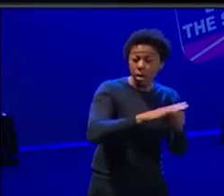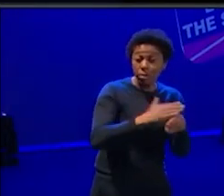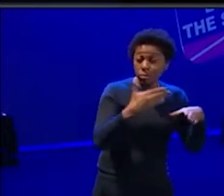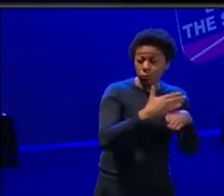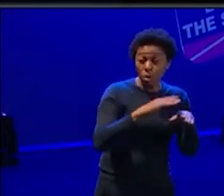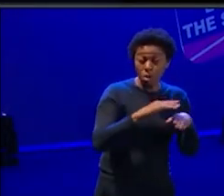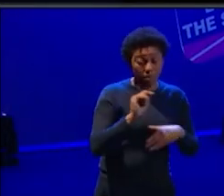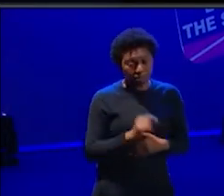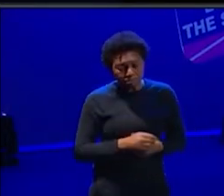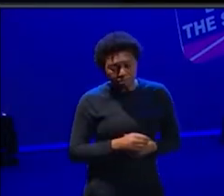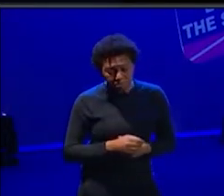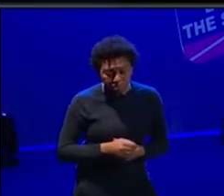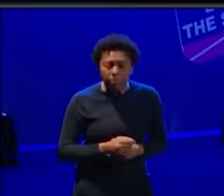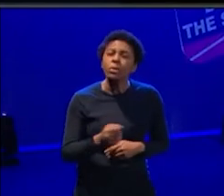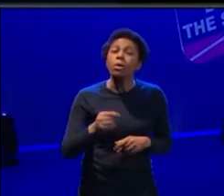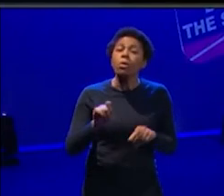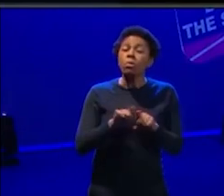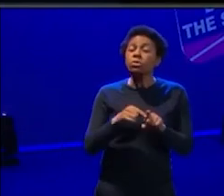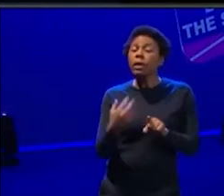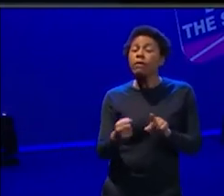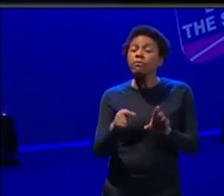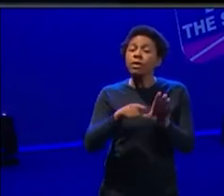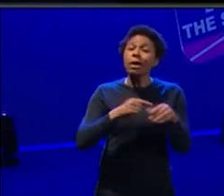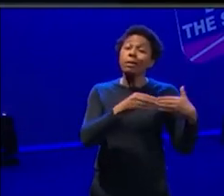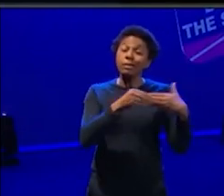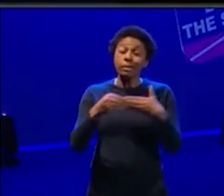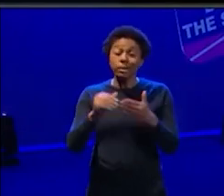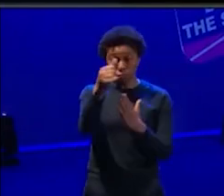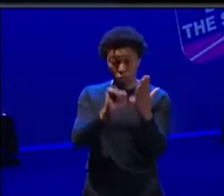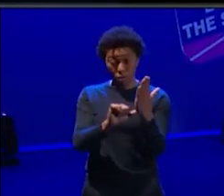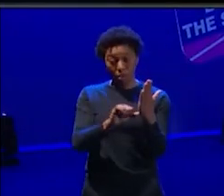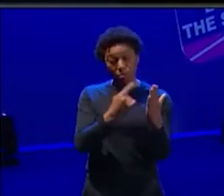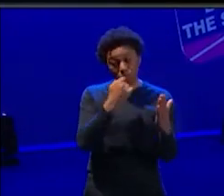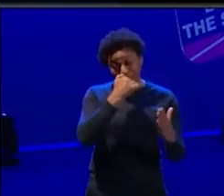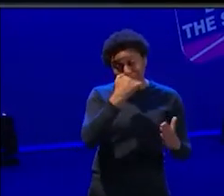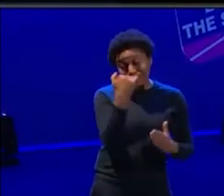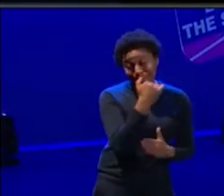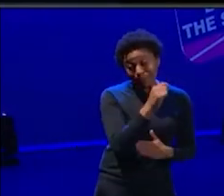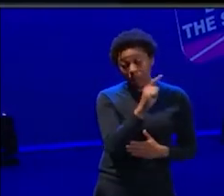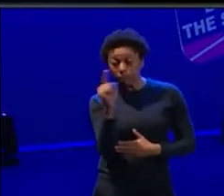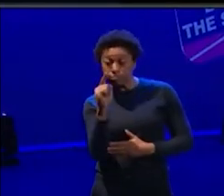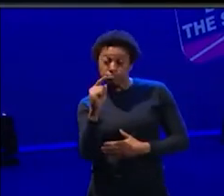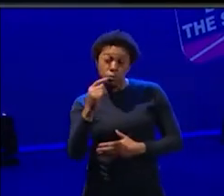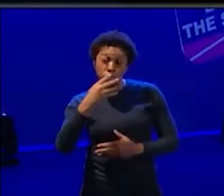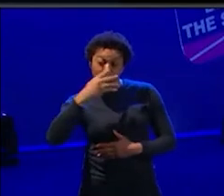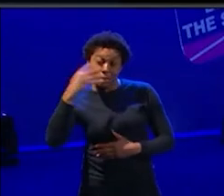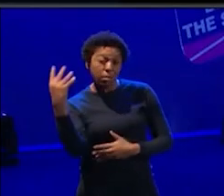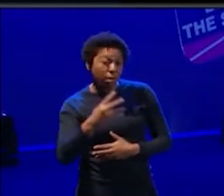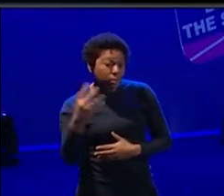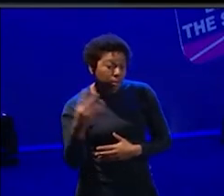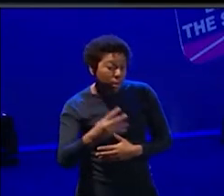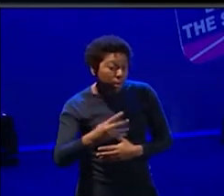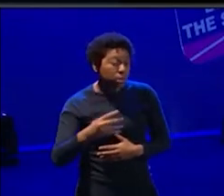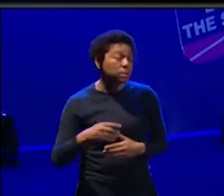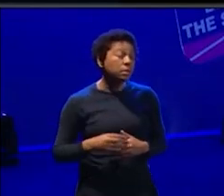leaders program, um, where they kind of, it's 16 to 19 year olds who kind of work more with, um,